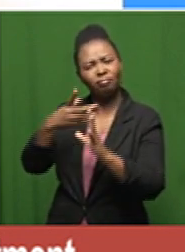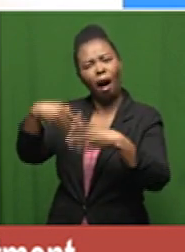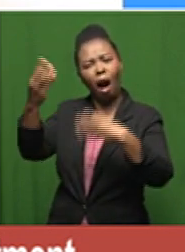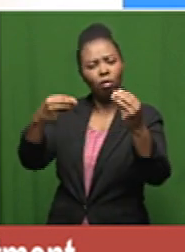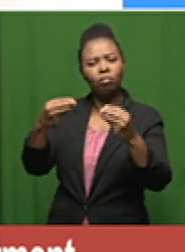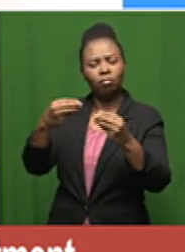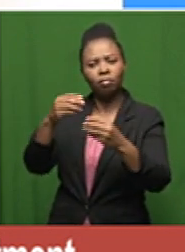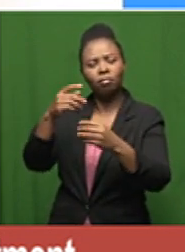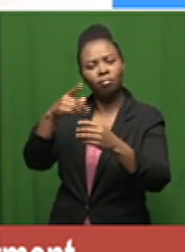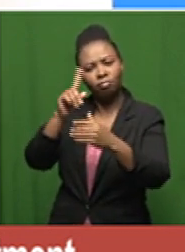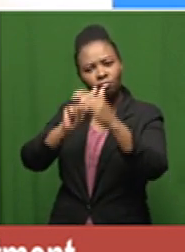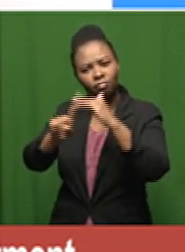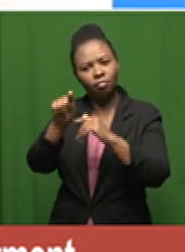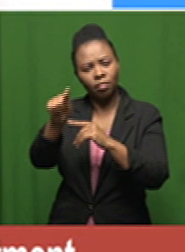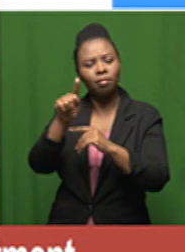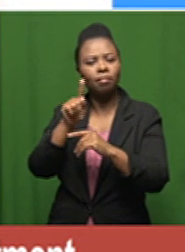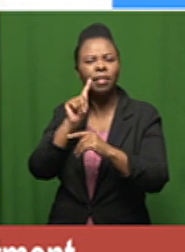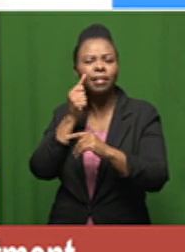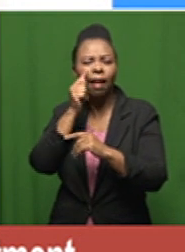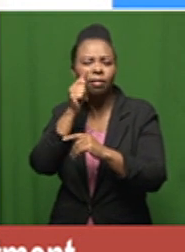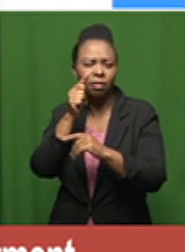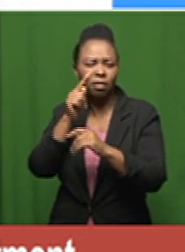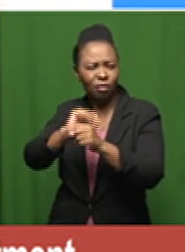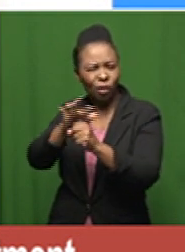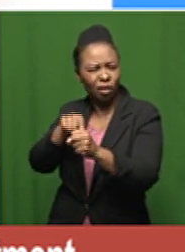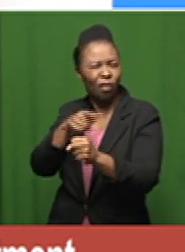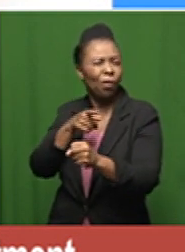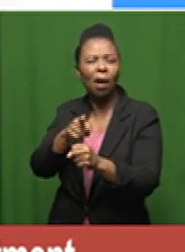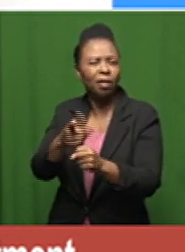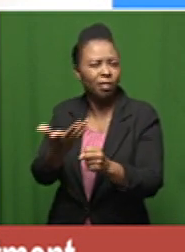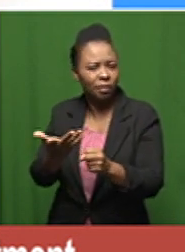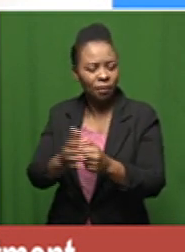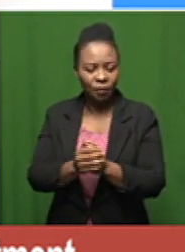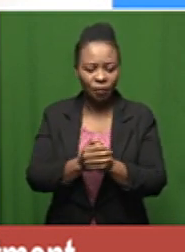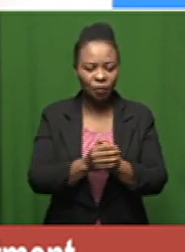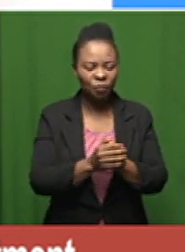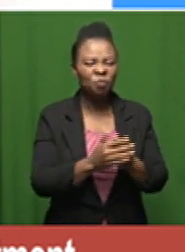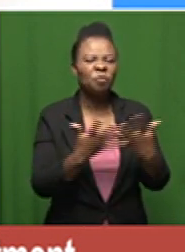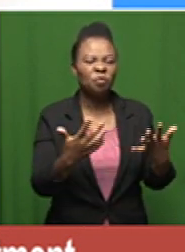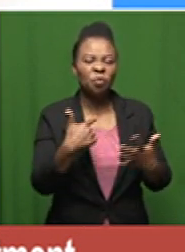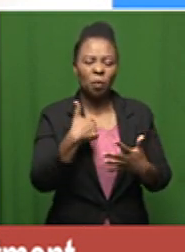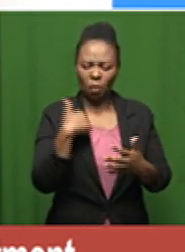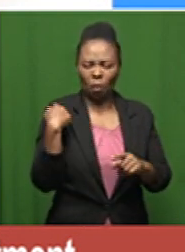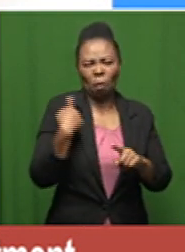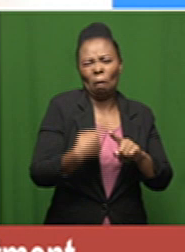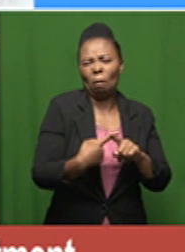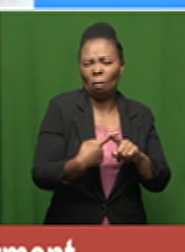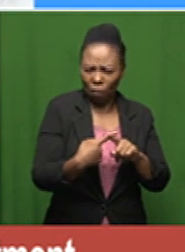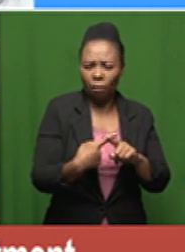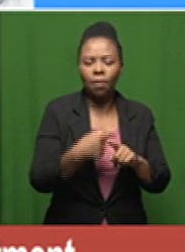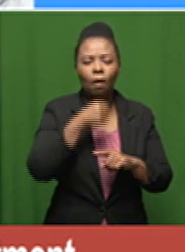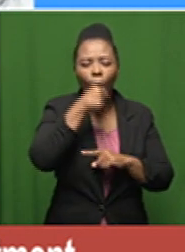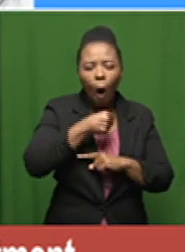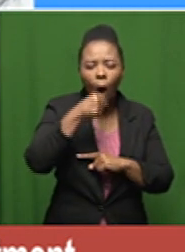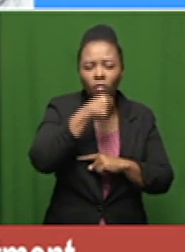tested for covid 19. well i've been having a heavy cough for a while um